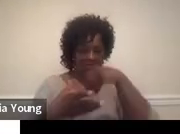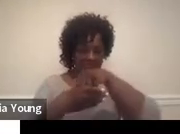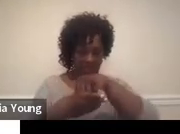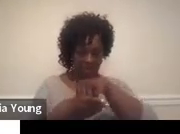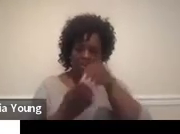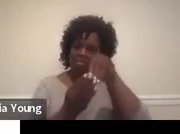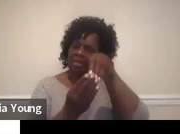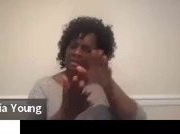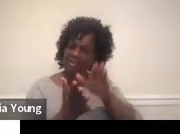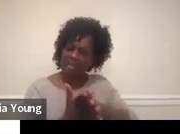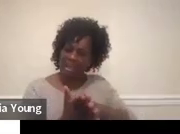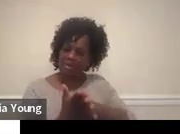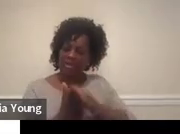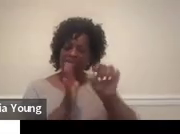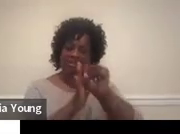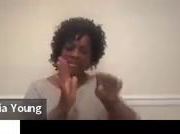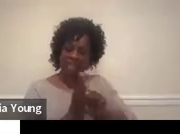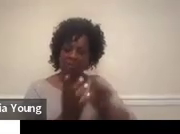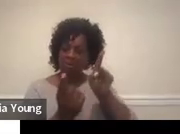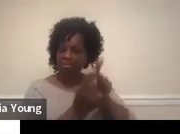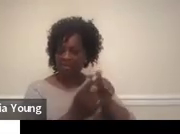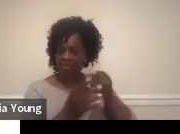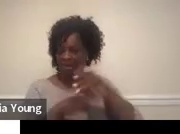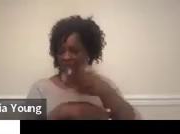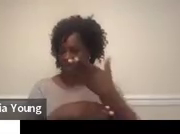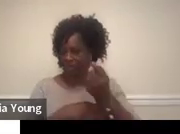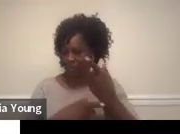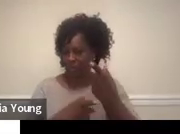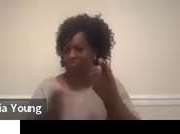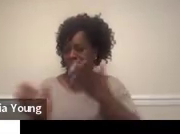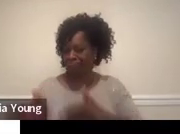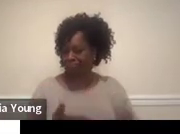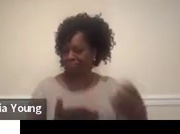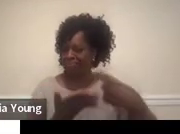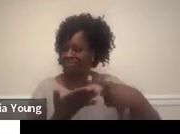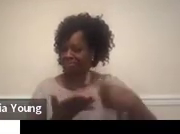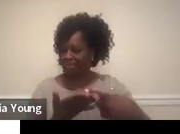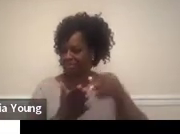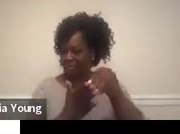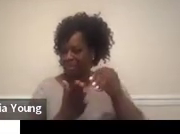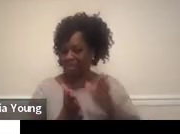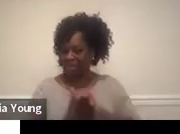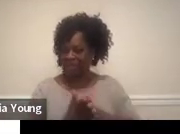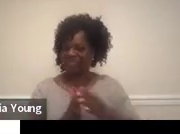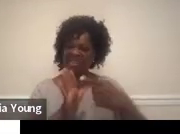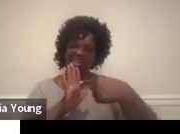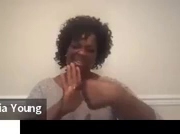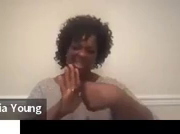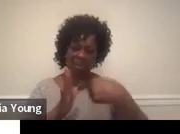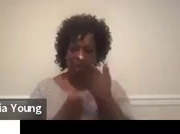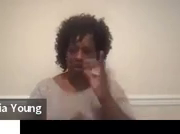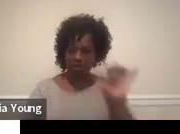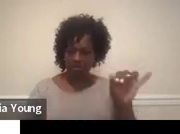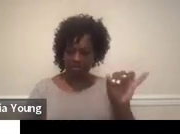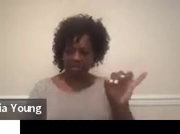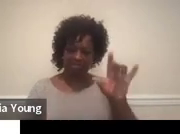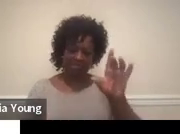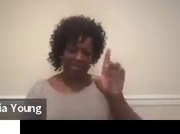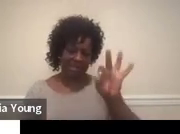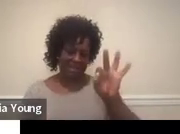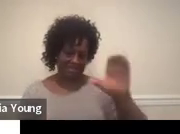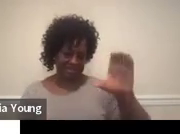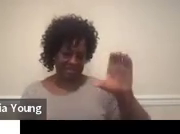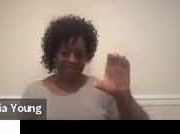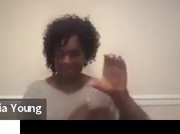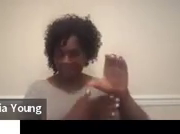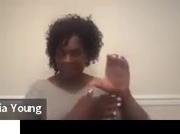state when you met with them and that their post-secondary goals were discussed. So here's an example. For 9C, Dan attended